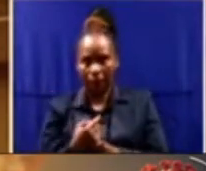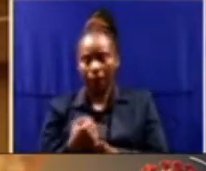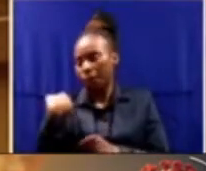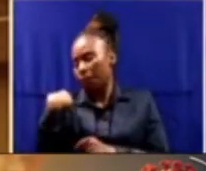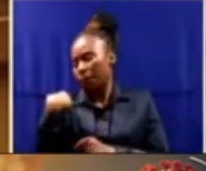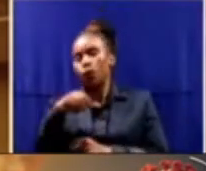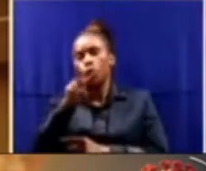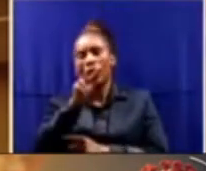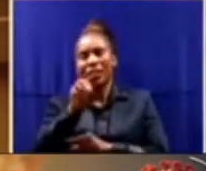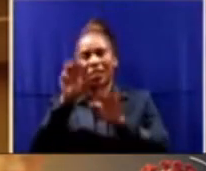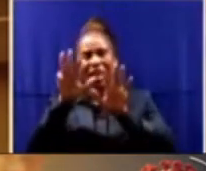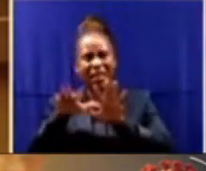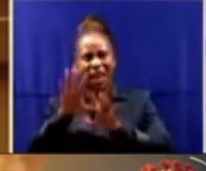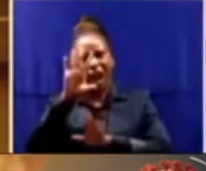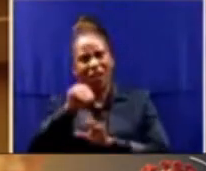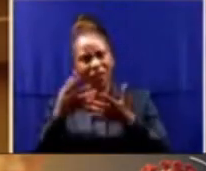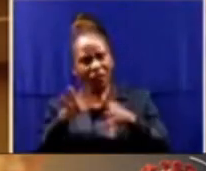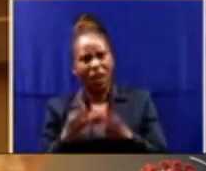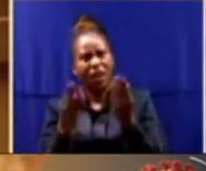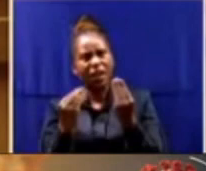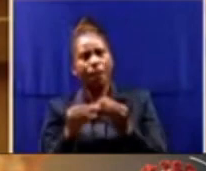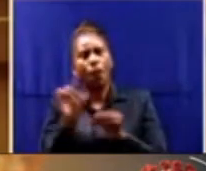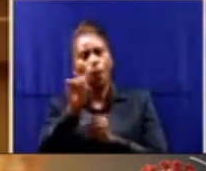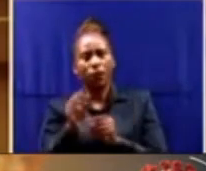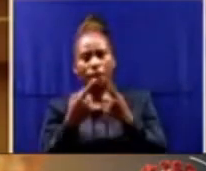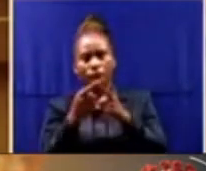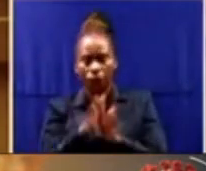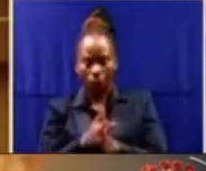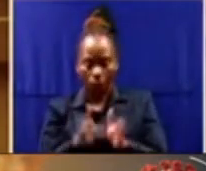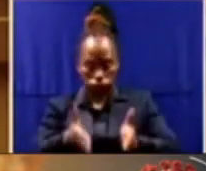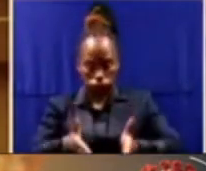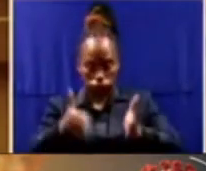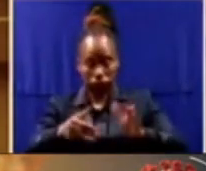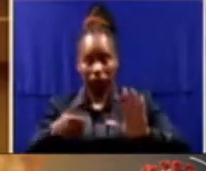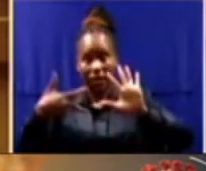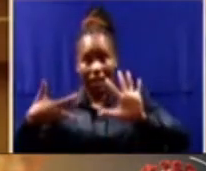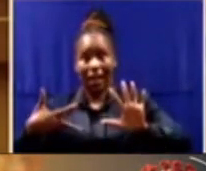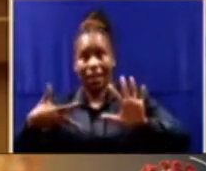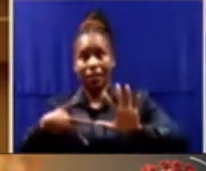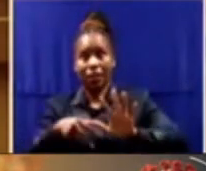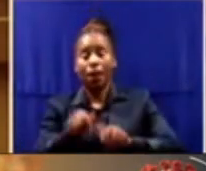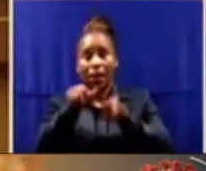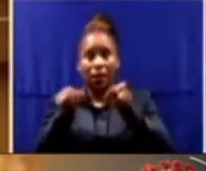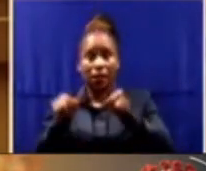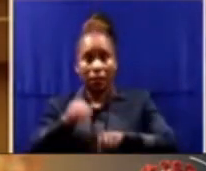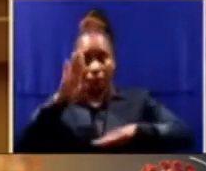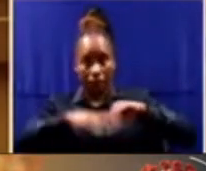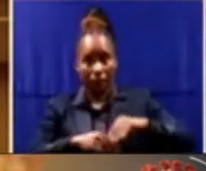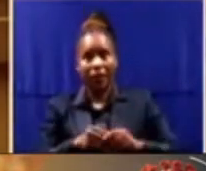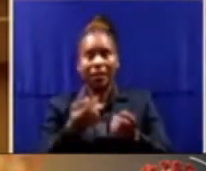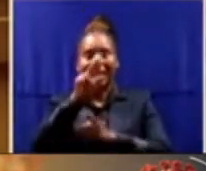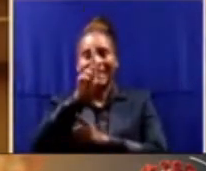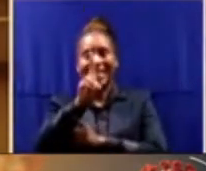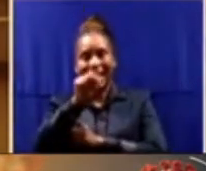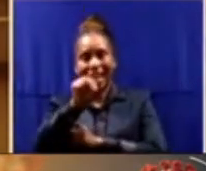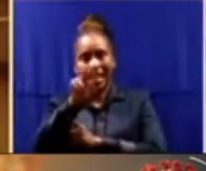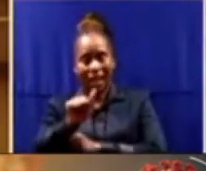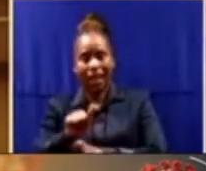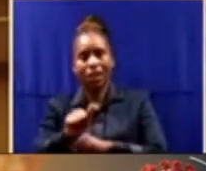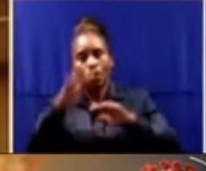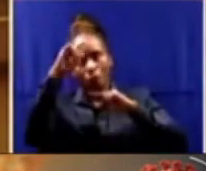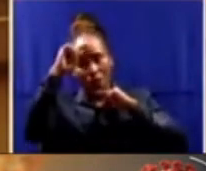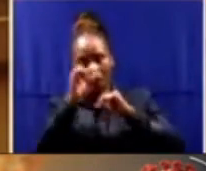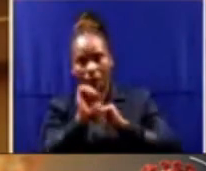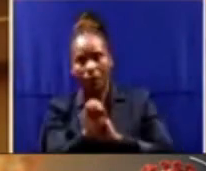what the number was of convicted Schedule 8 offenders who had not yet submitted their DNA profiles as a consequence of the